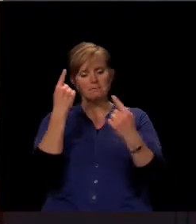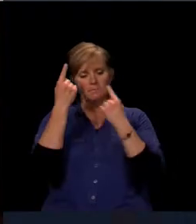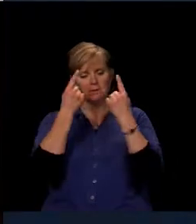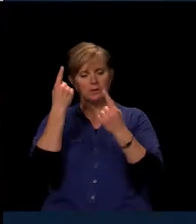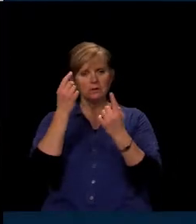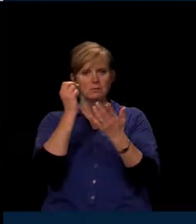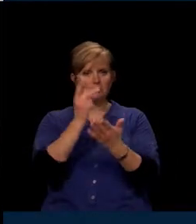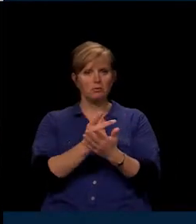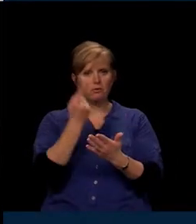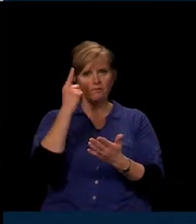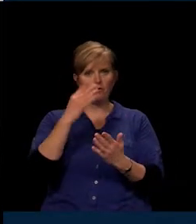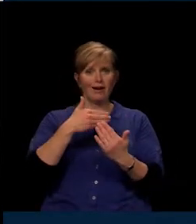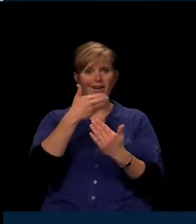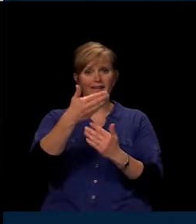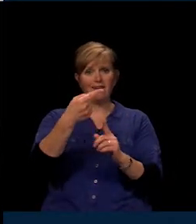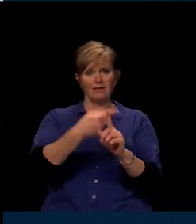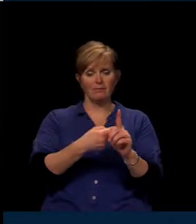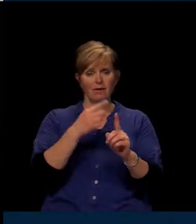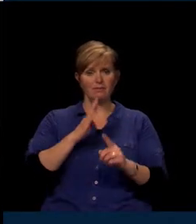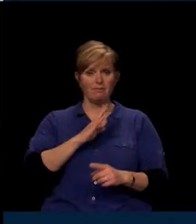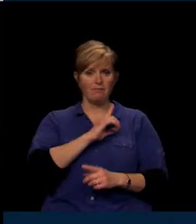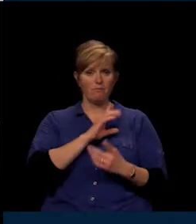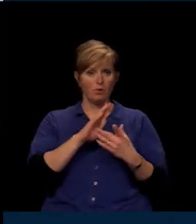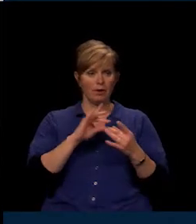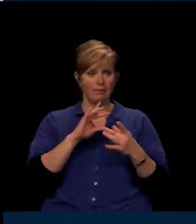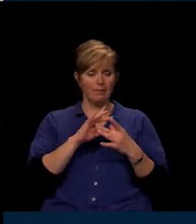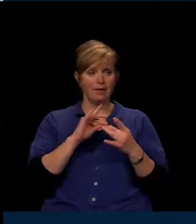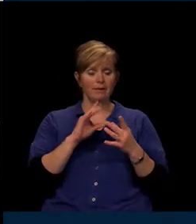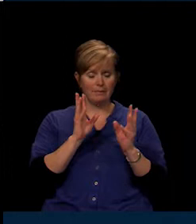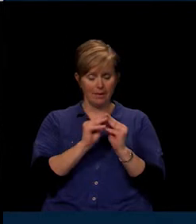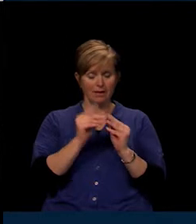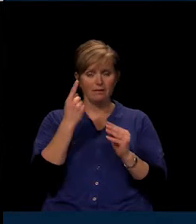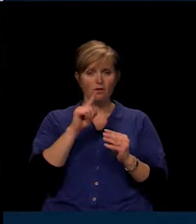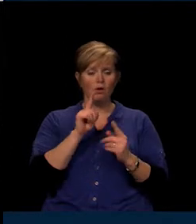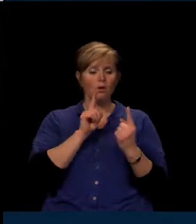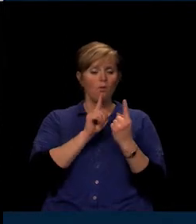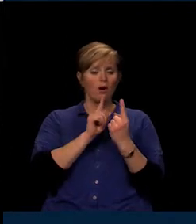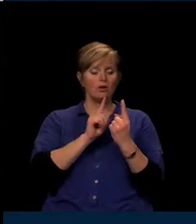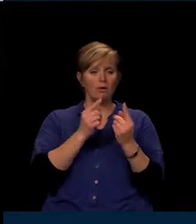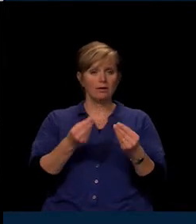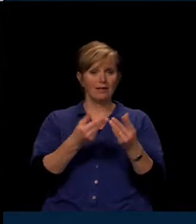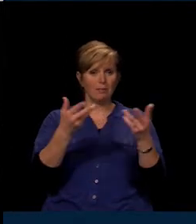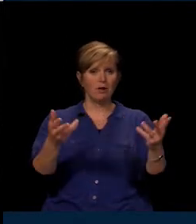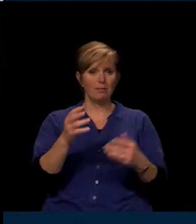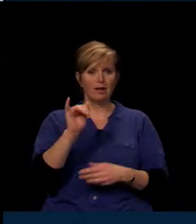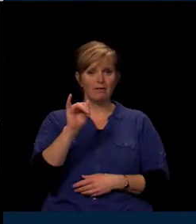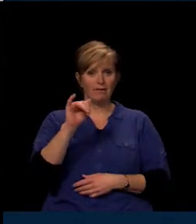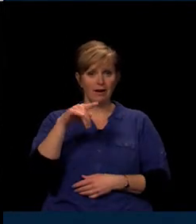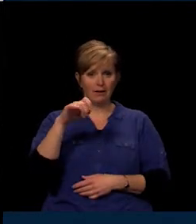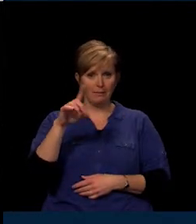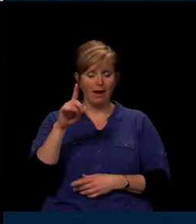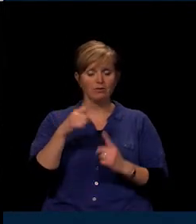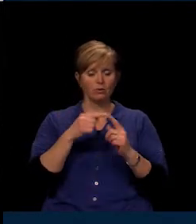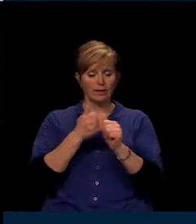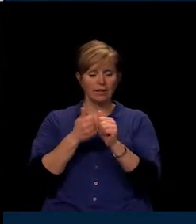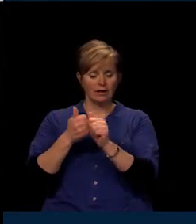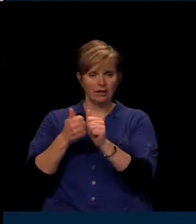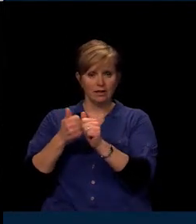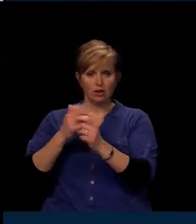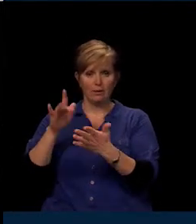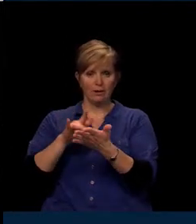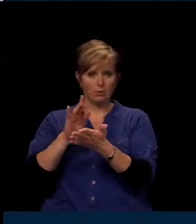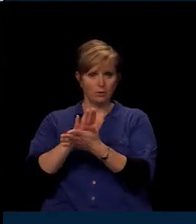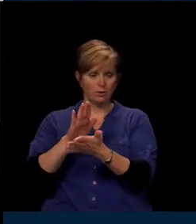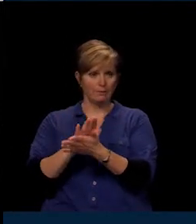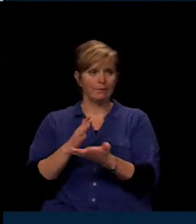month's board meeting for a one-to-one iPad deployment at all nine middle schools. Should you approve next month, we would plan to begin to